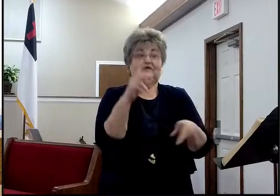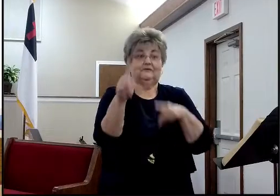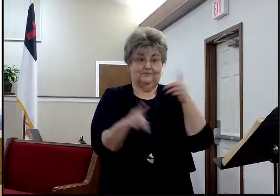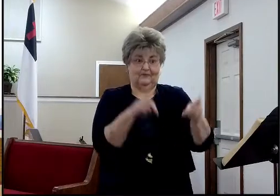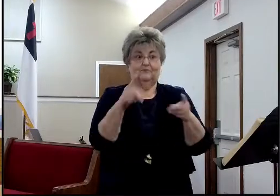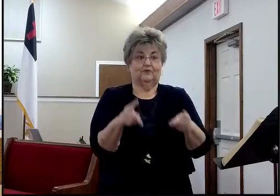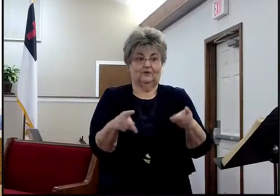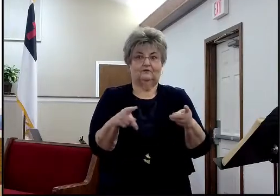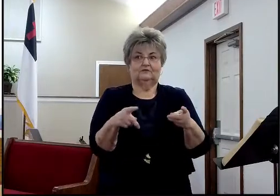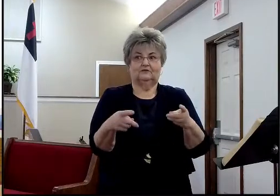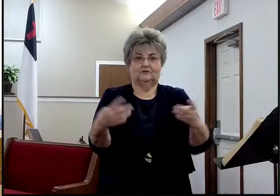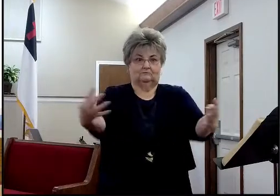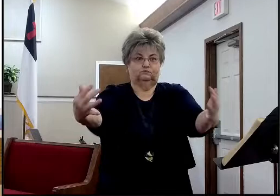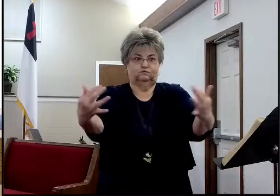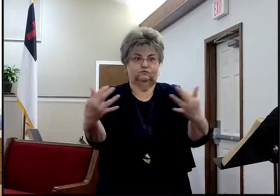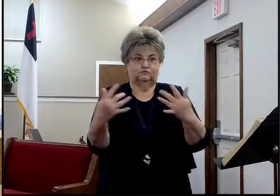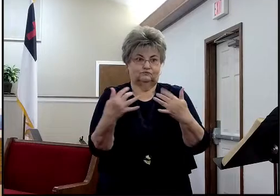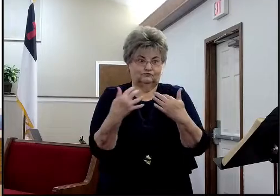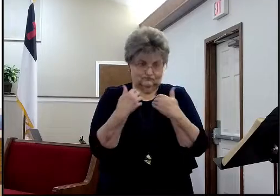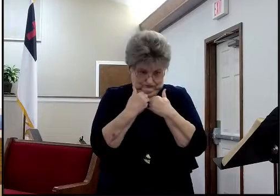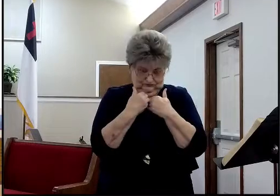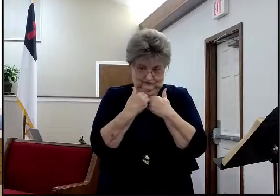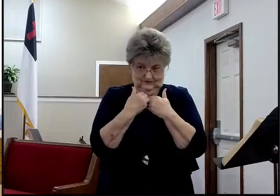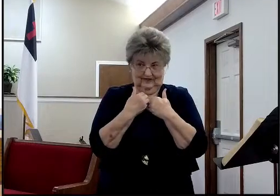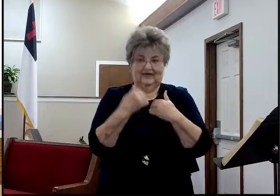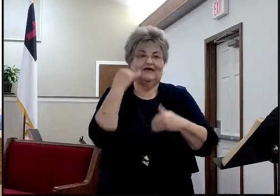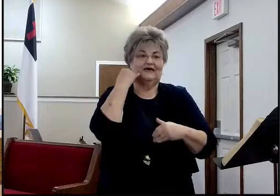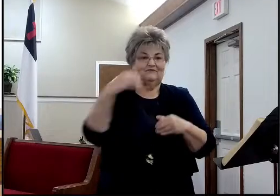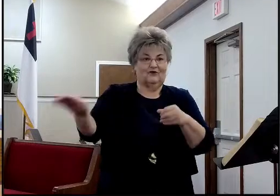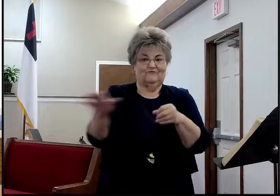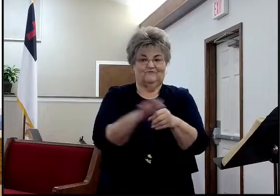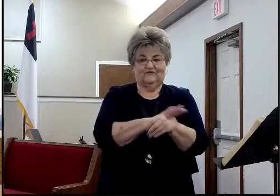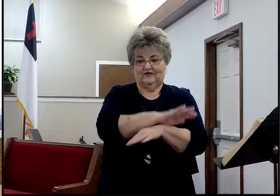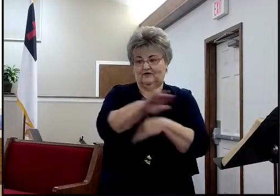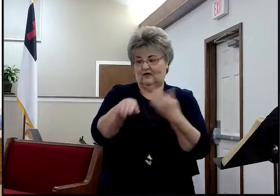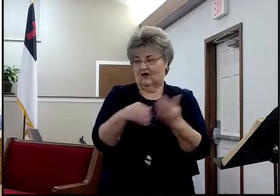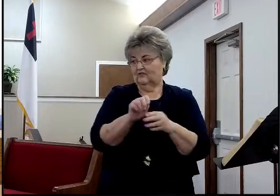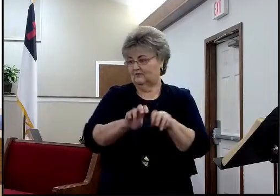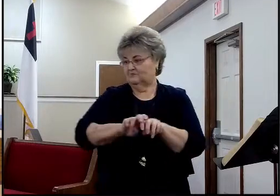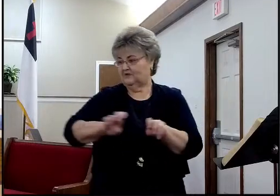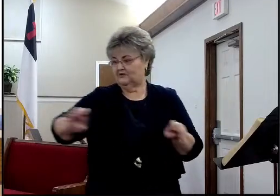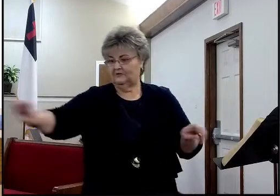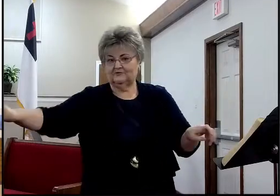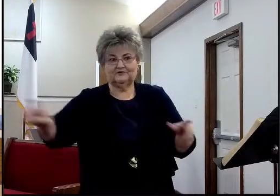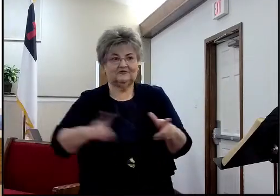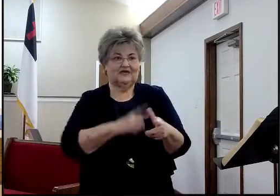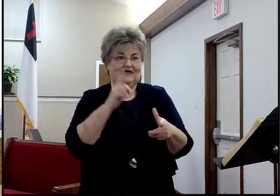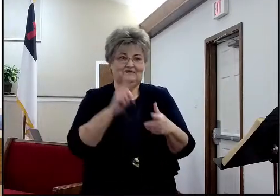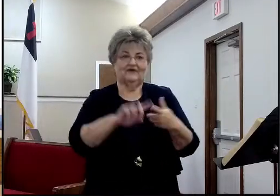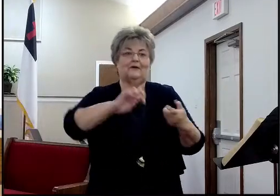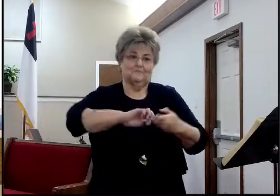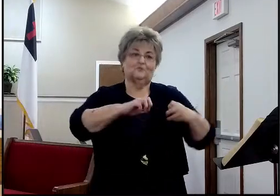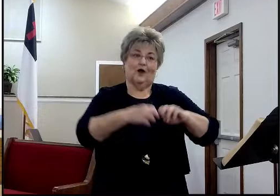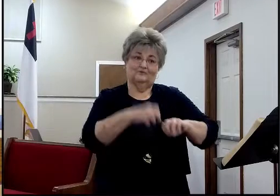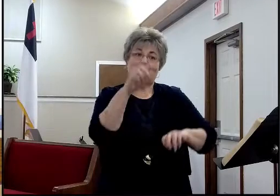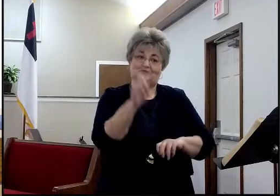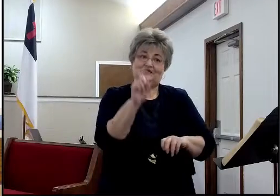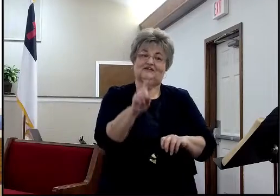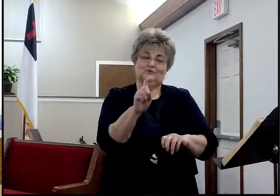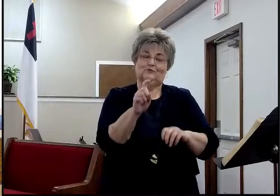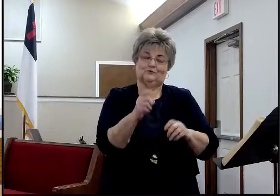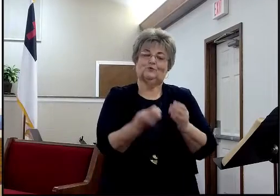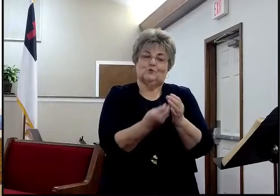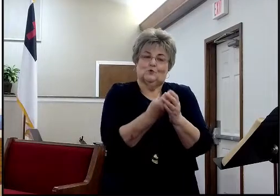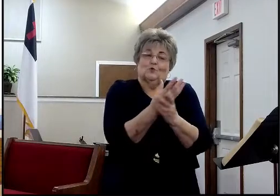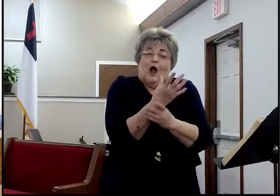then you fill up pews. And if you fill up pews and you don't have any more pews to fill, you have a problem. Does that make sense? And so, it's a good problem to